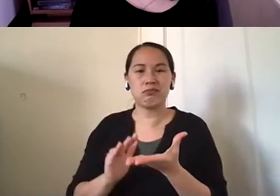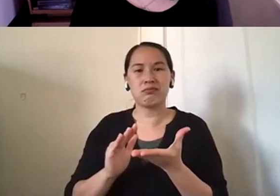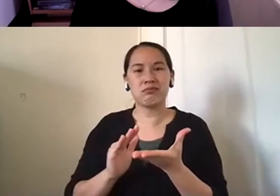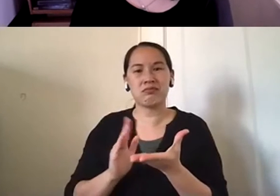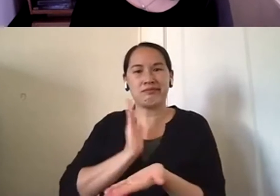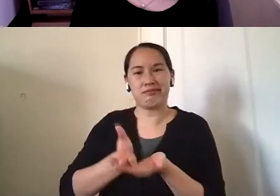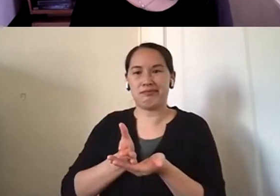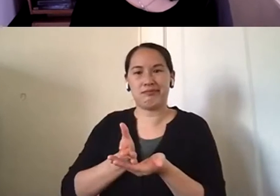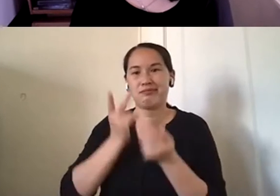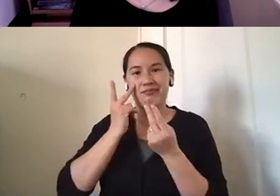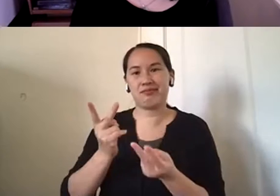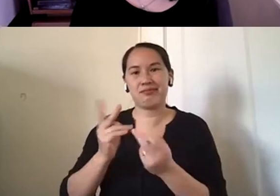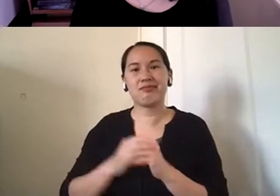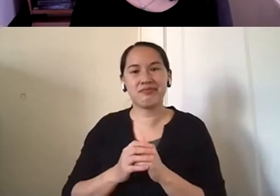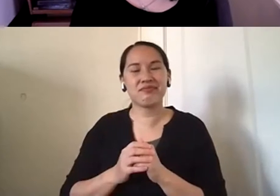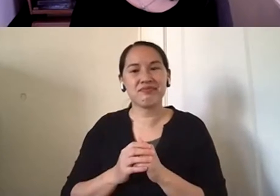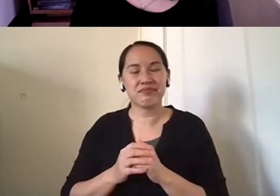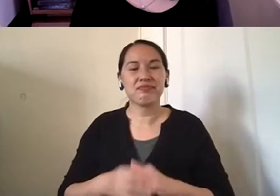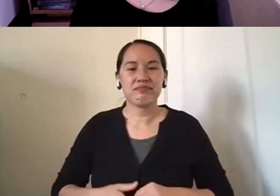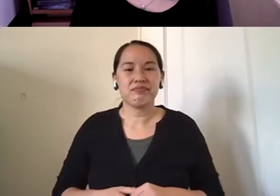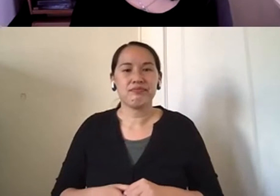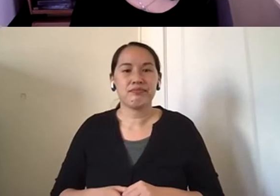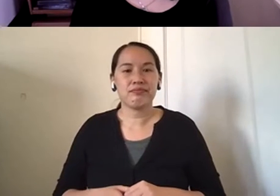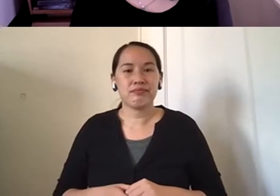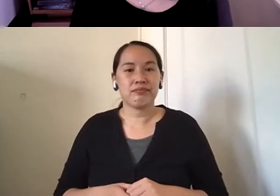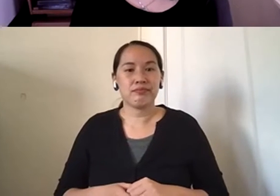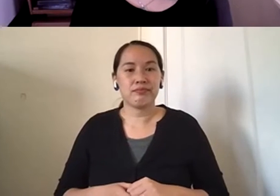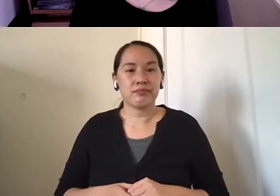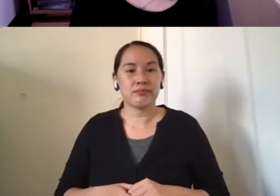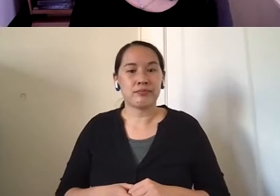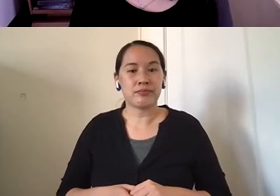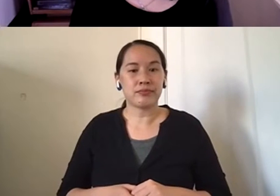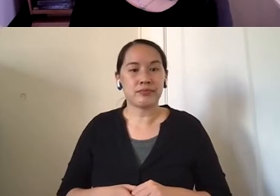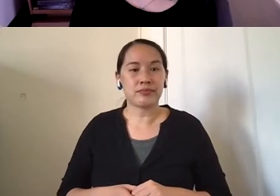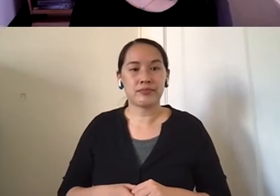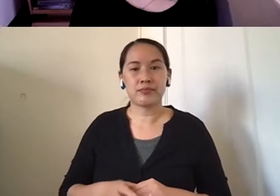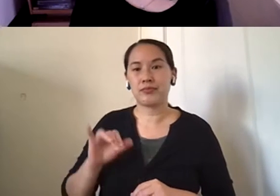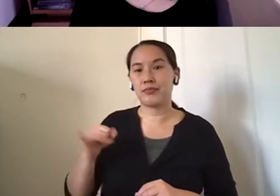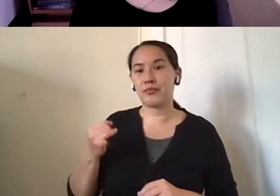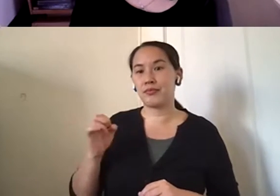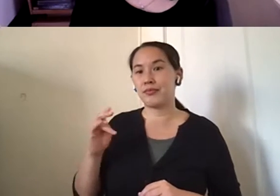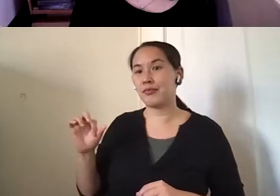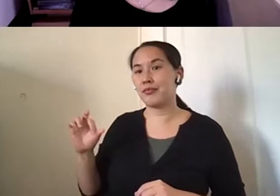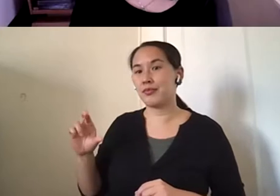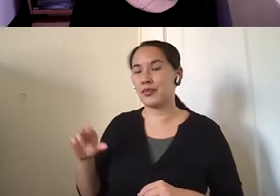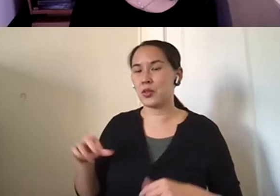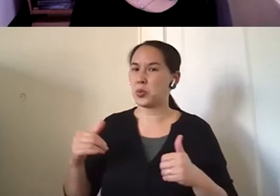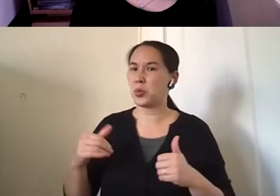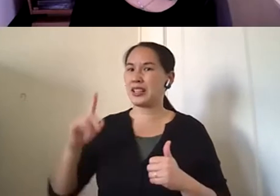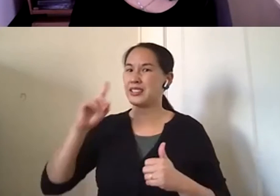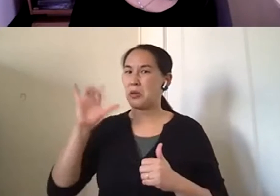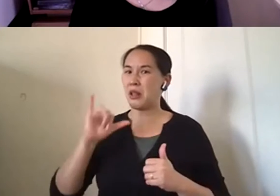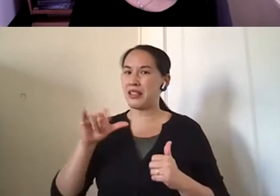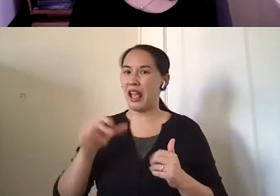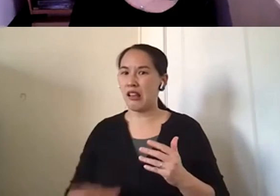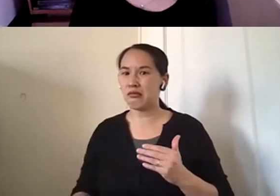um, being super involved. So it strikes me that that's another burden for the caregiver in